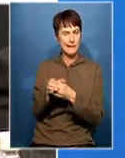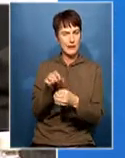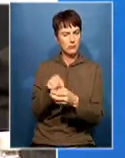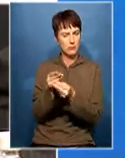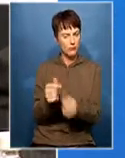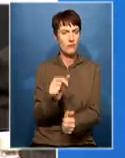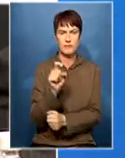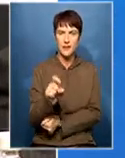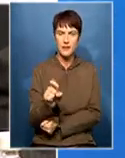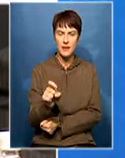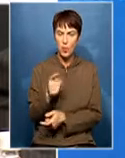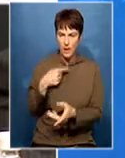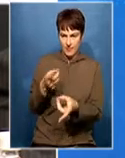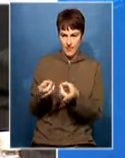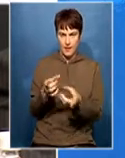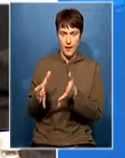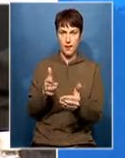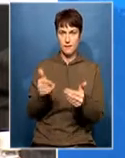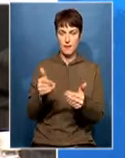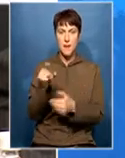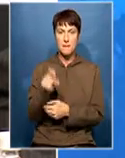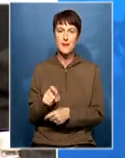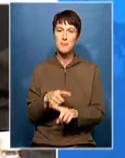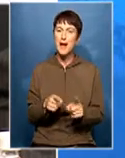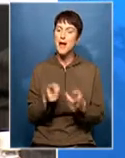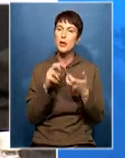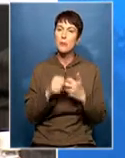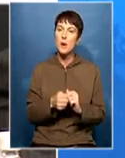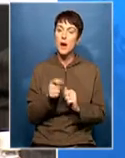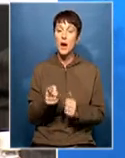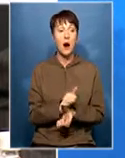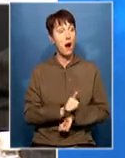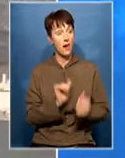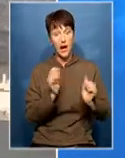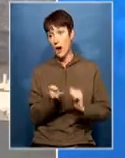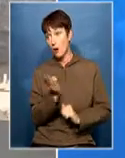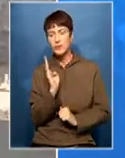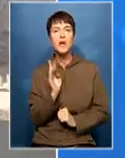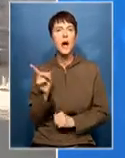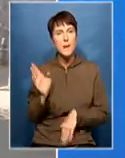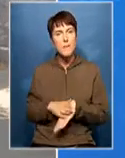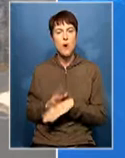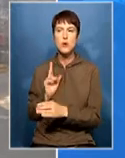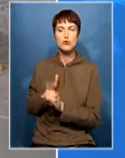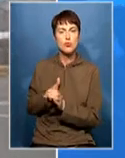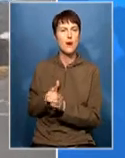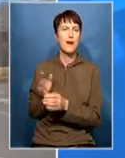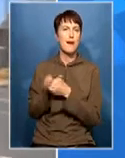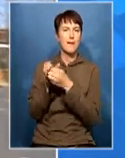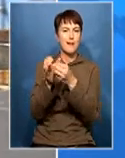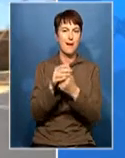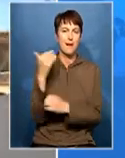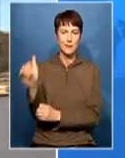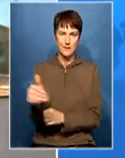do that, yes, we can deal with it, but as they come out of our facility, they still join the gangs in the society. Warders are already being